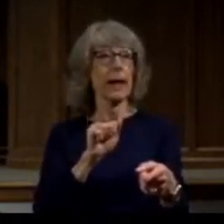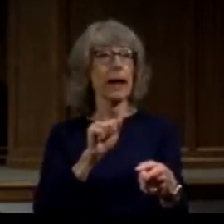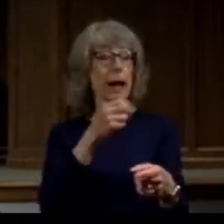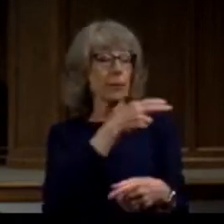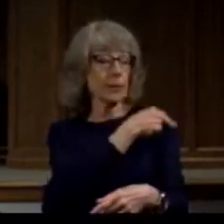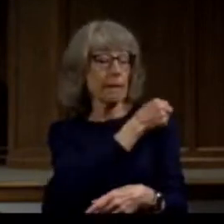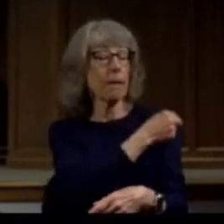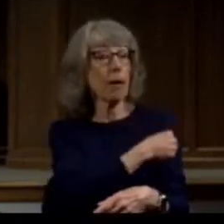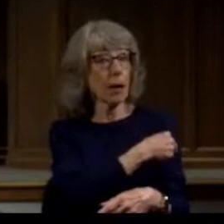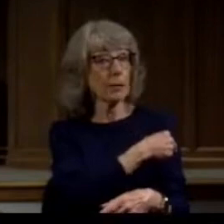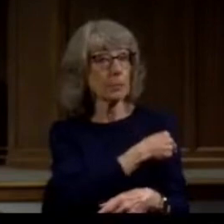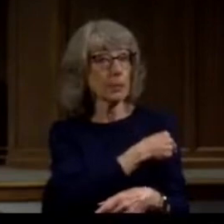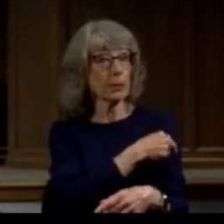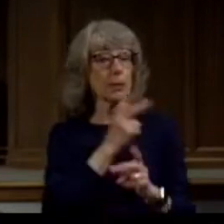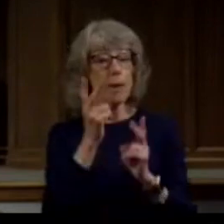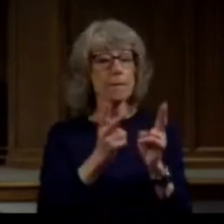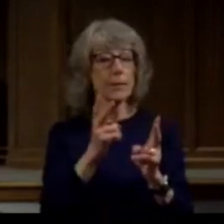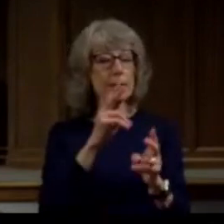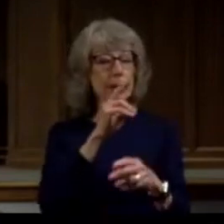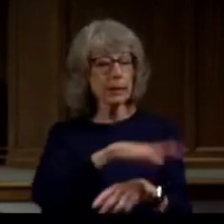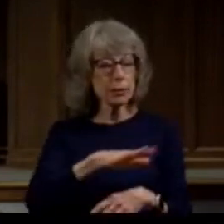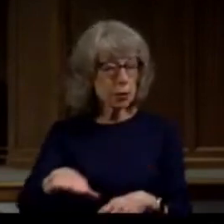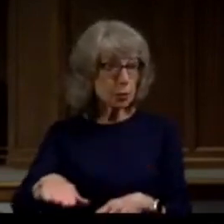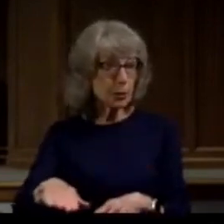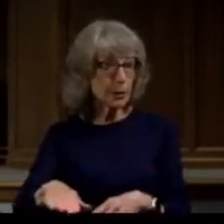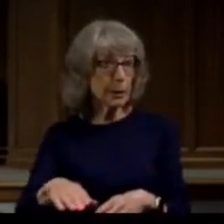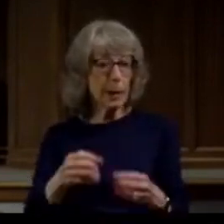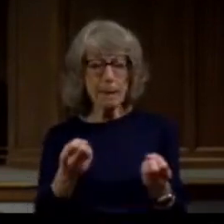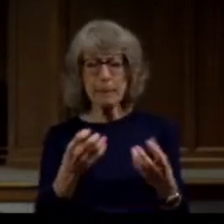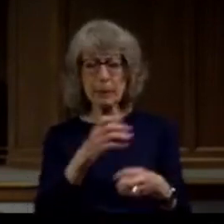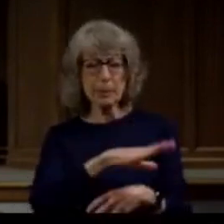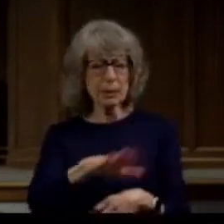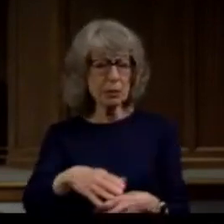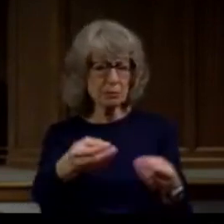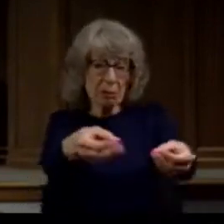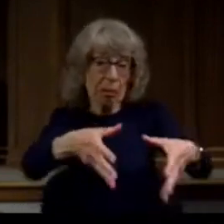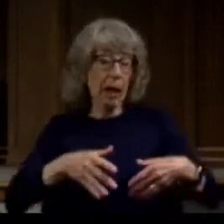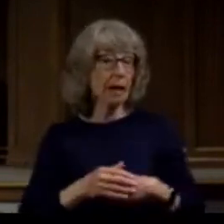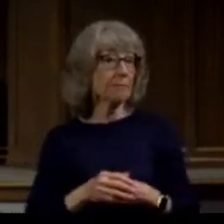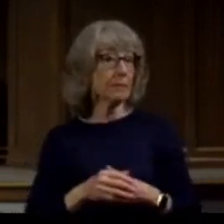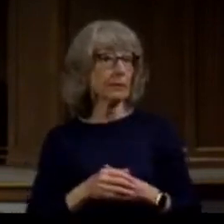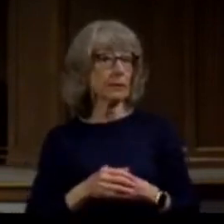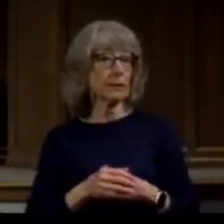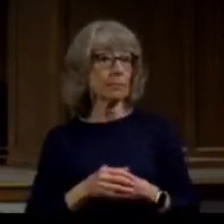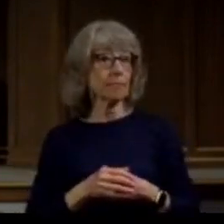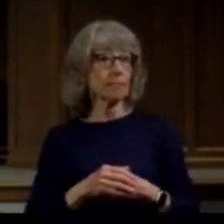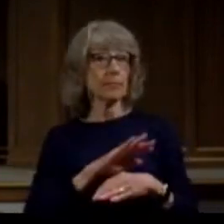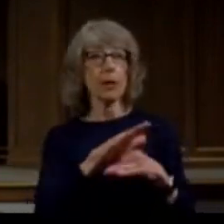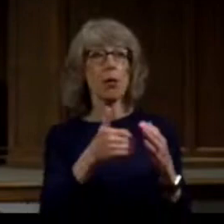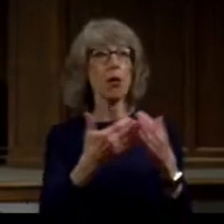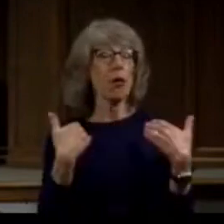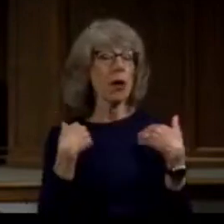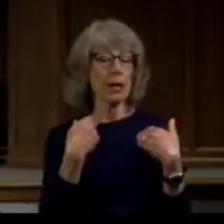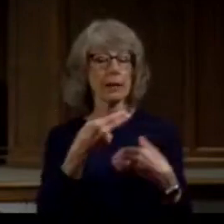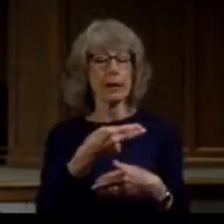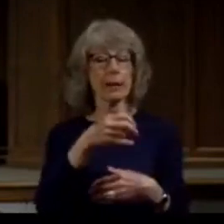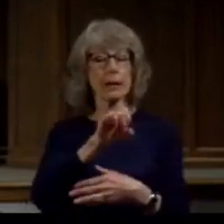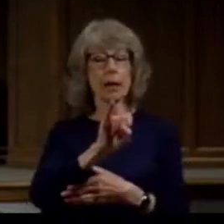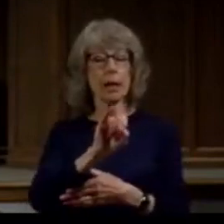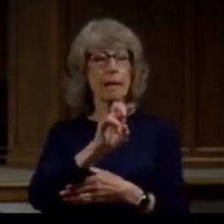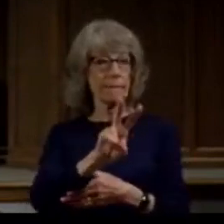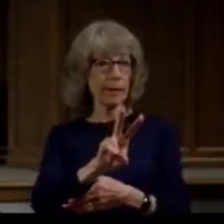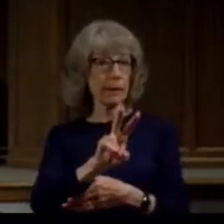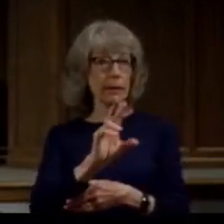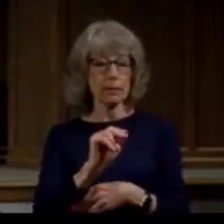for them and there were all of these children who had been left at the hospital who were HIV positive who had no one to